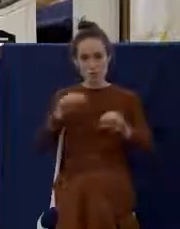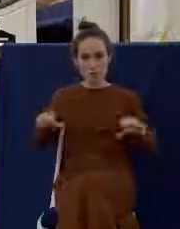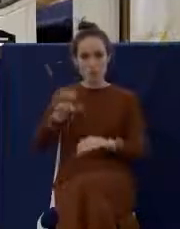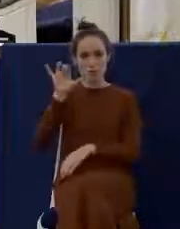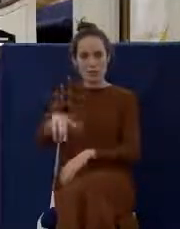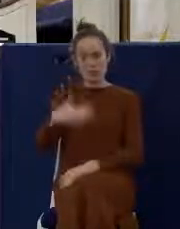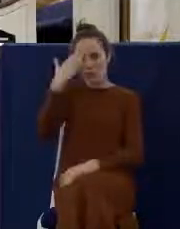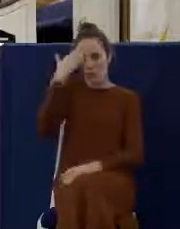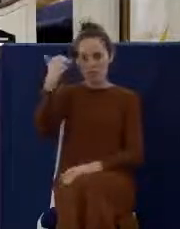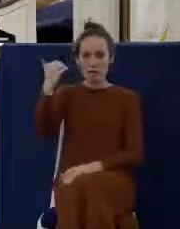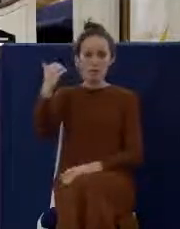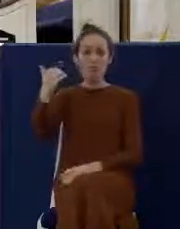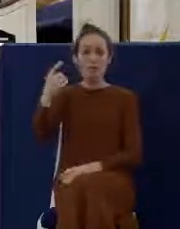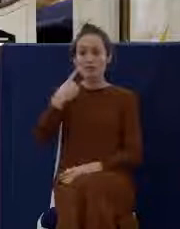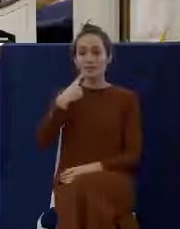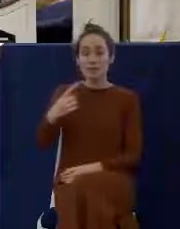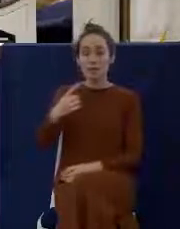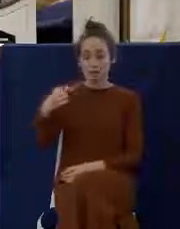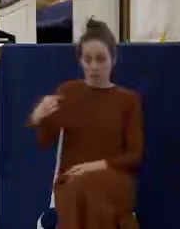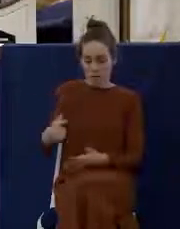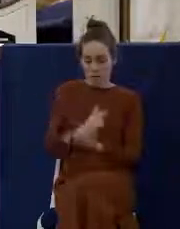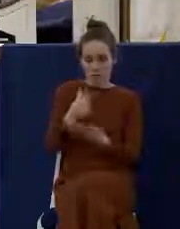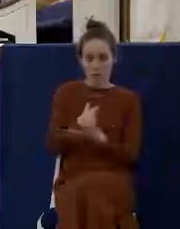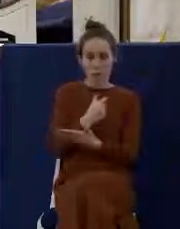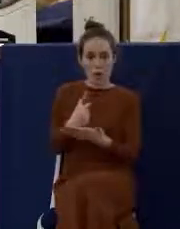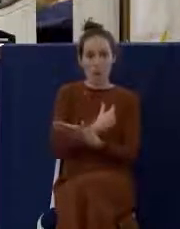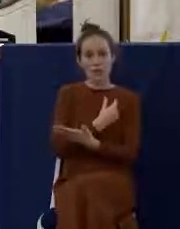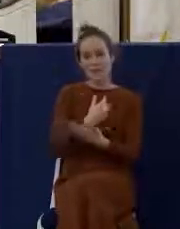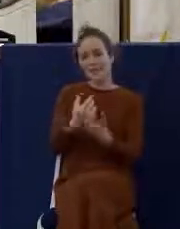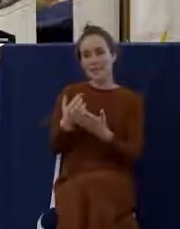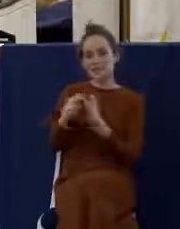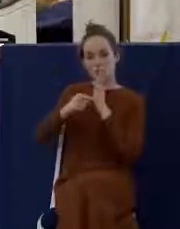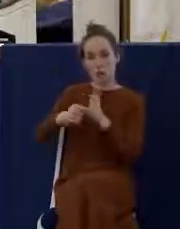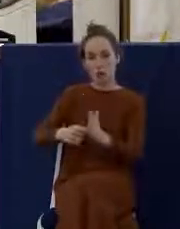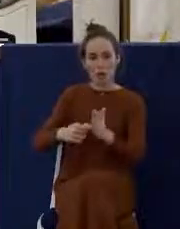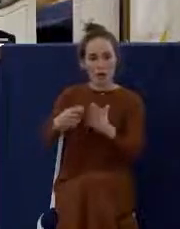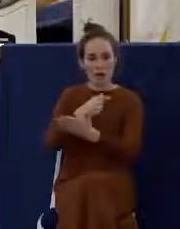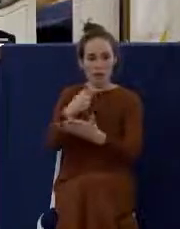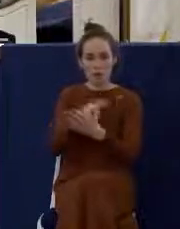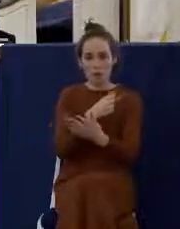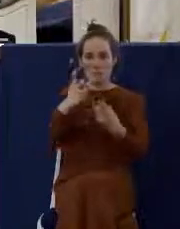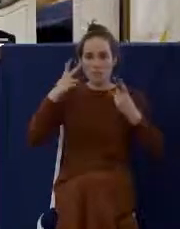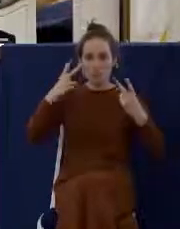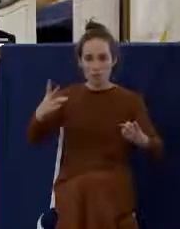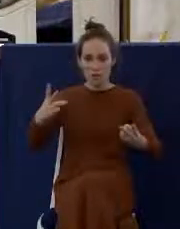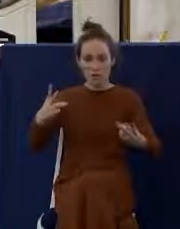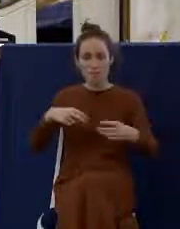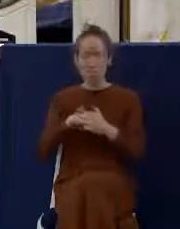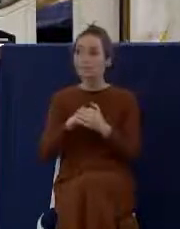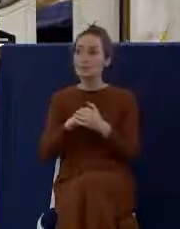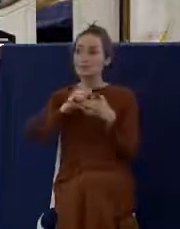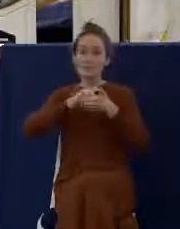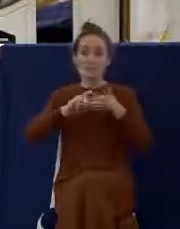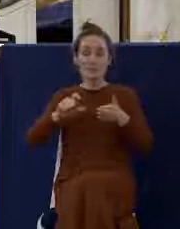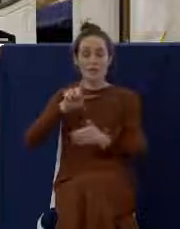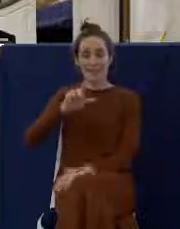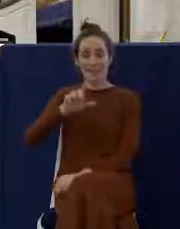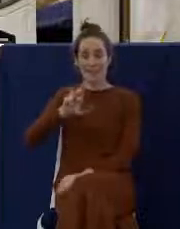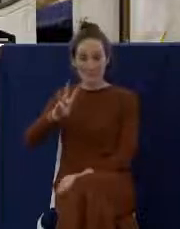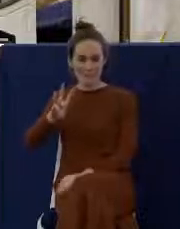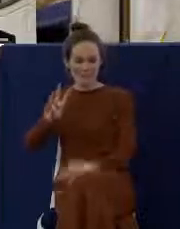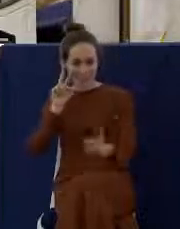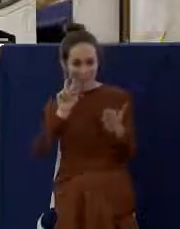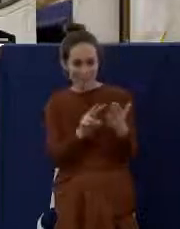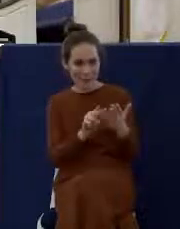gospel in visual form. Look again in 1 Corinthians 11, look in verse number 26, where Paul's writing about it. And he